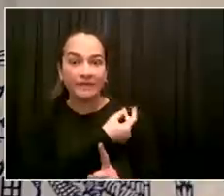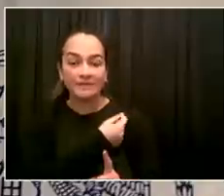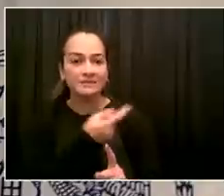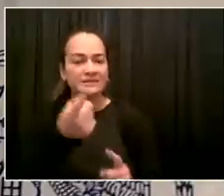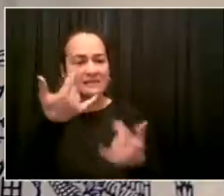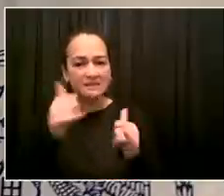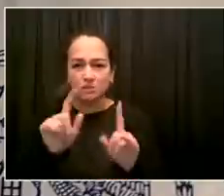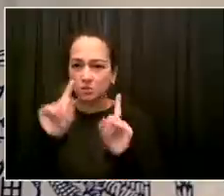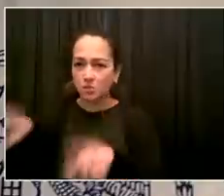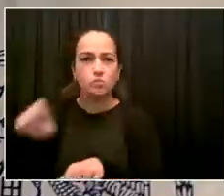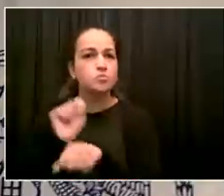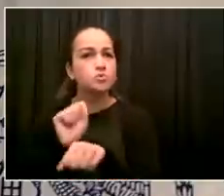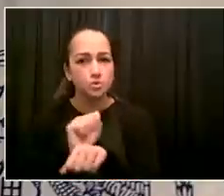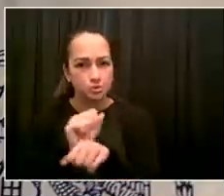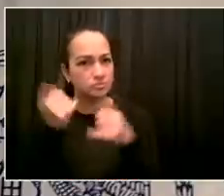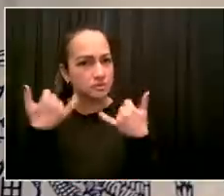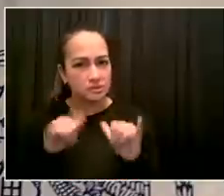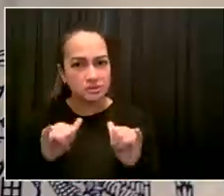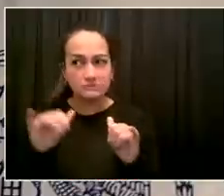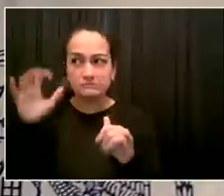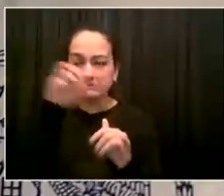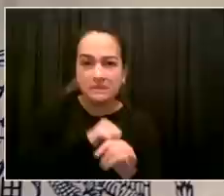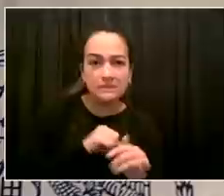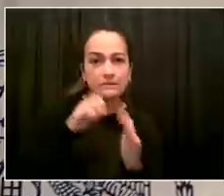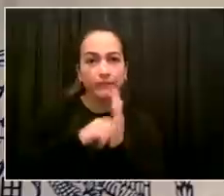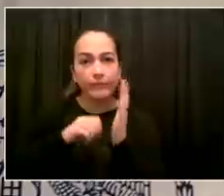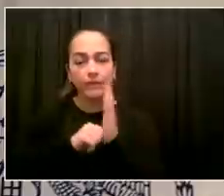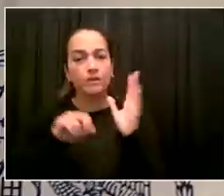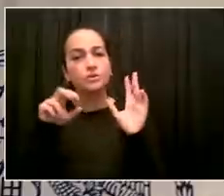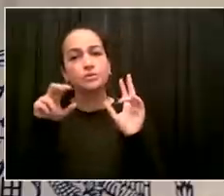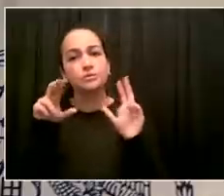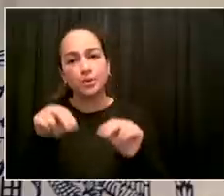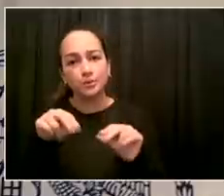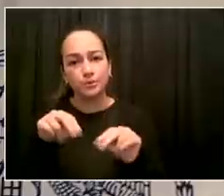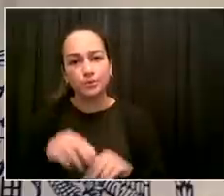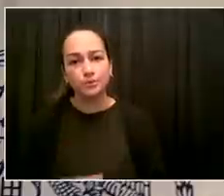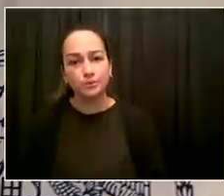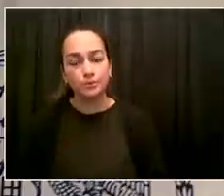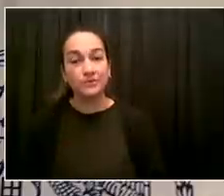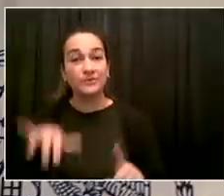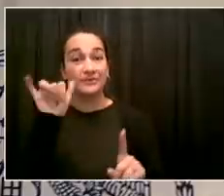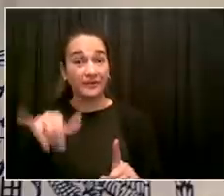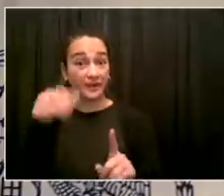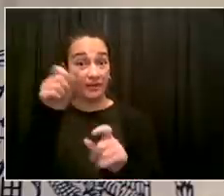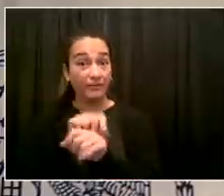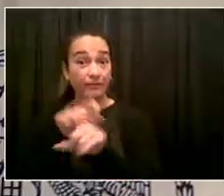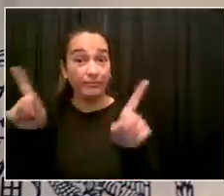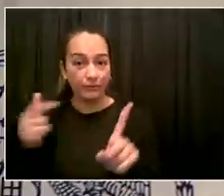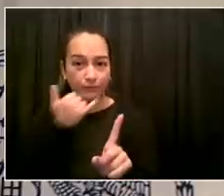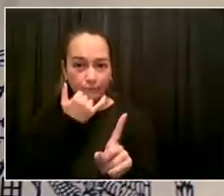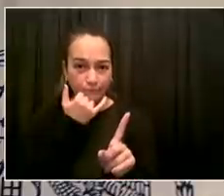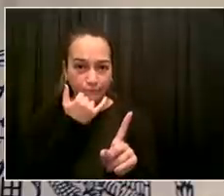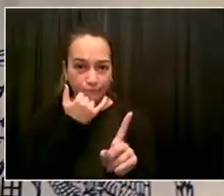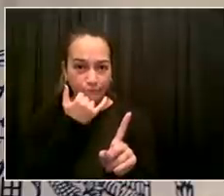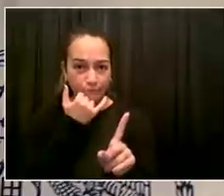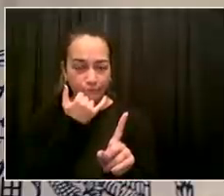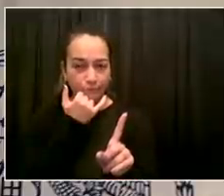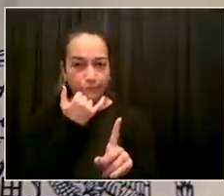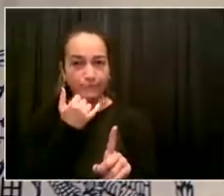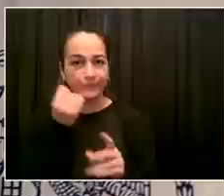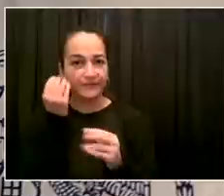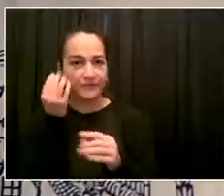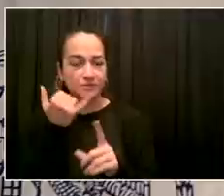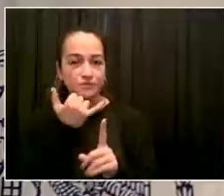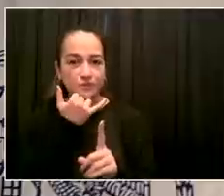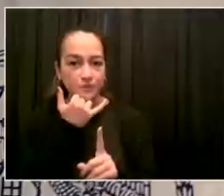until 8 o'clock in the morning. What they're saying is, this is further proof that you're not ready for this mandate to go into place, and that